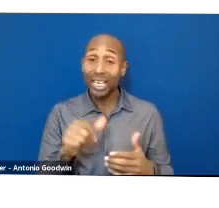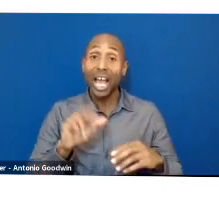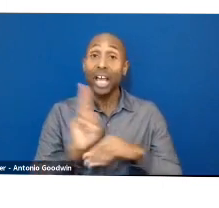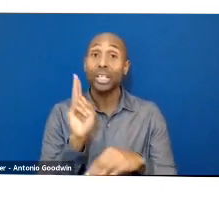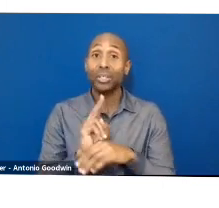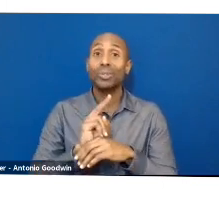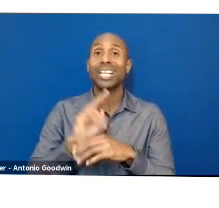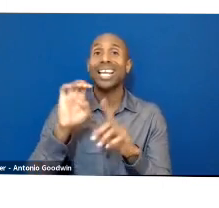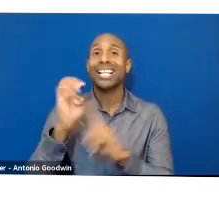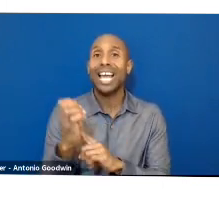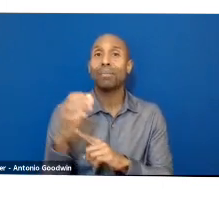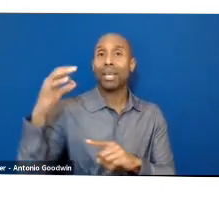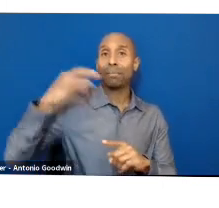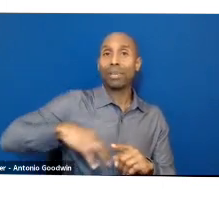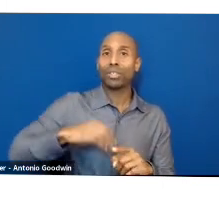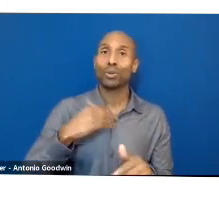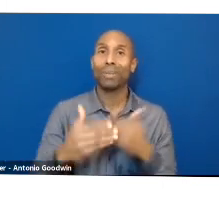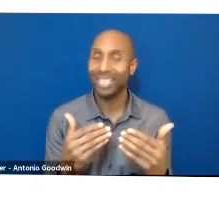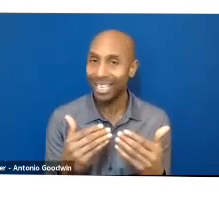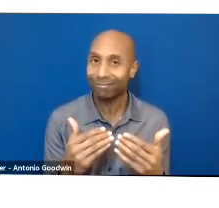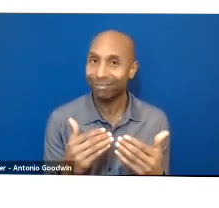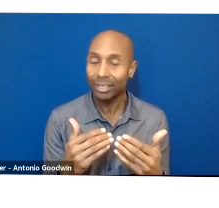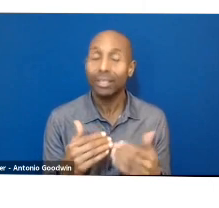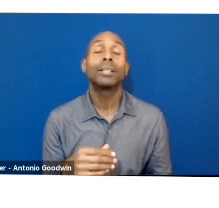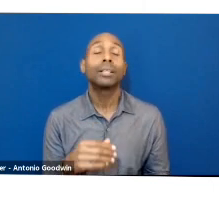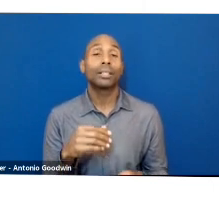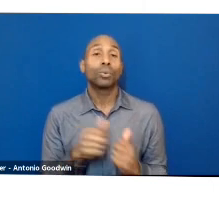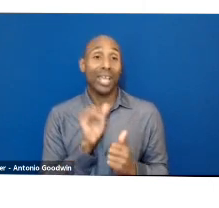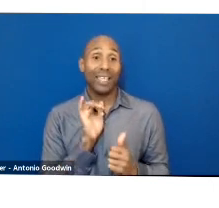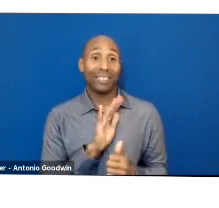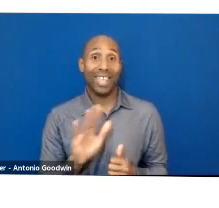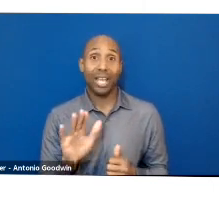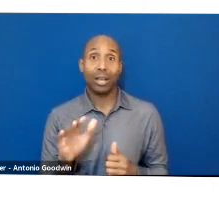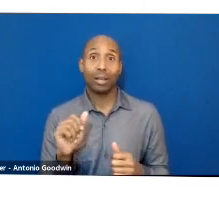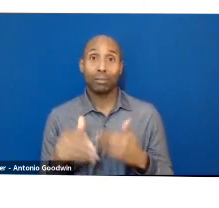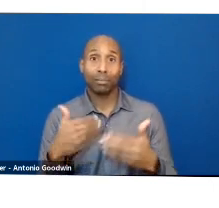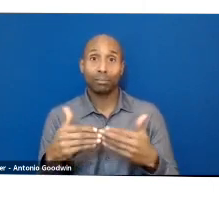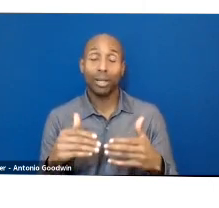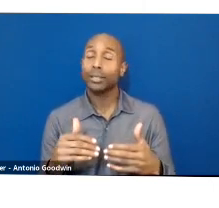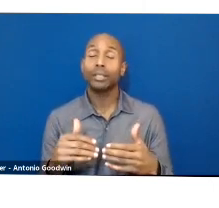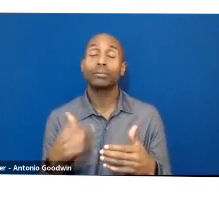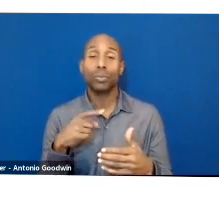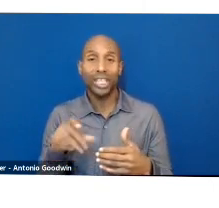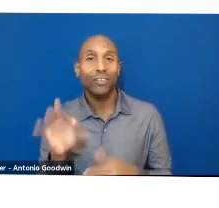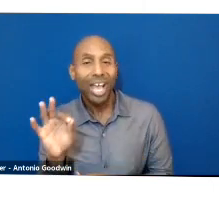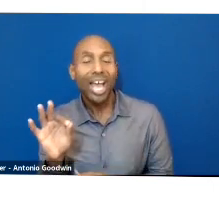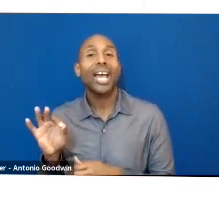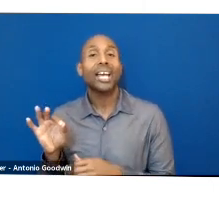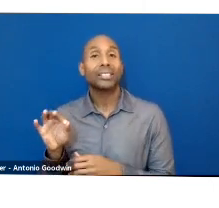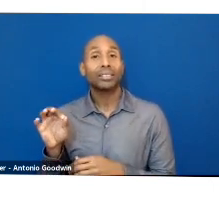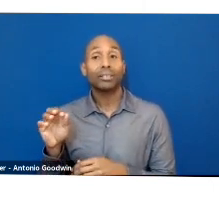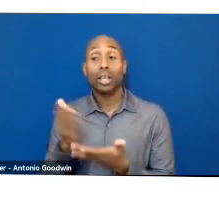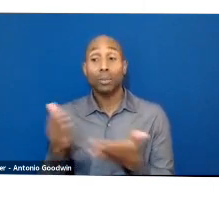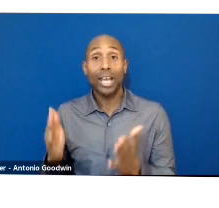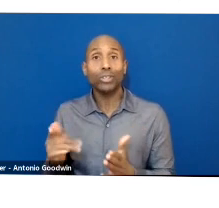process of supplying us with materials. So we need to find the suppliers who do use sustainable practices, who are interested in